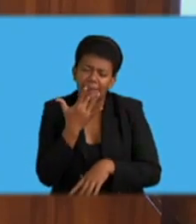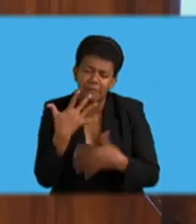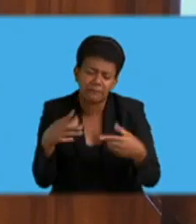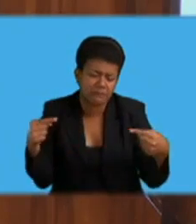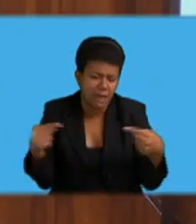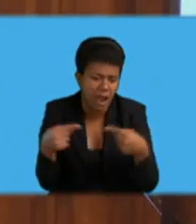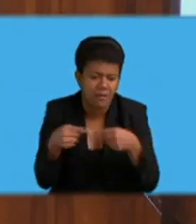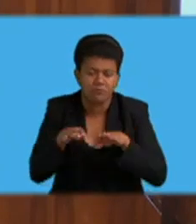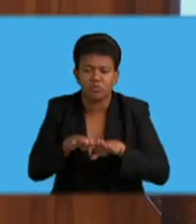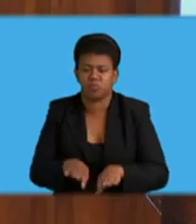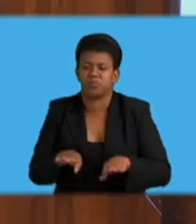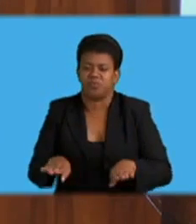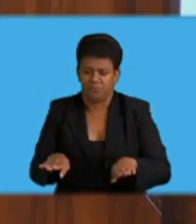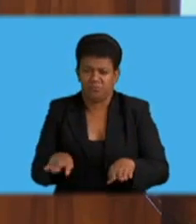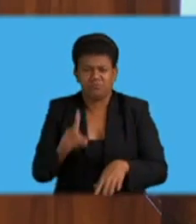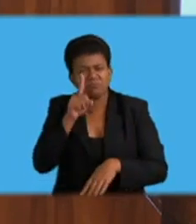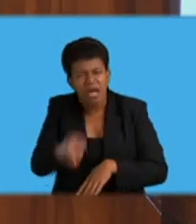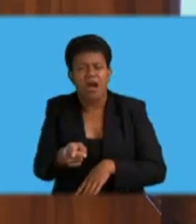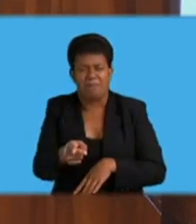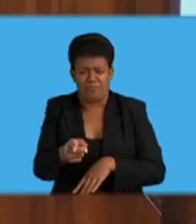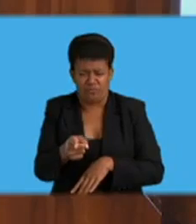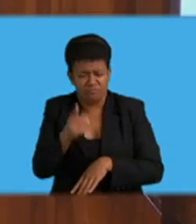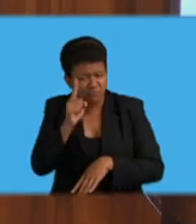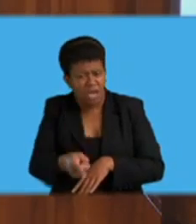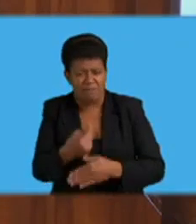not happen or be tolerated.